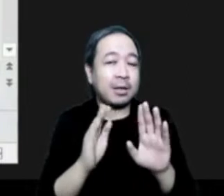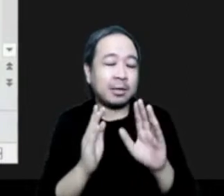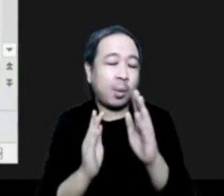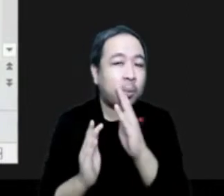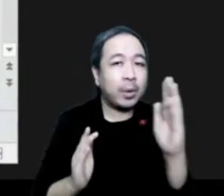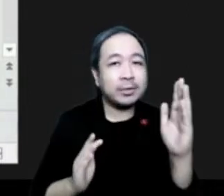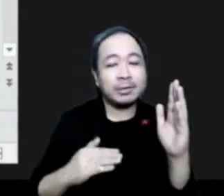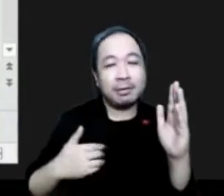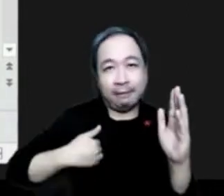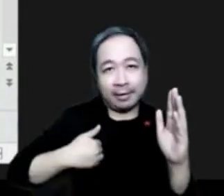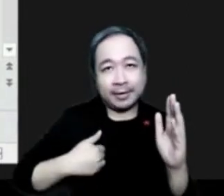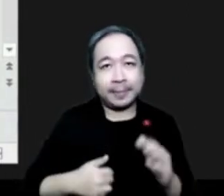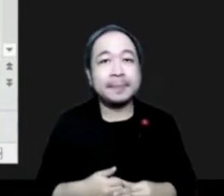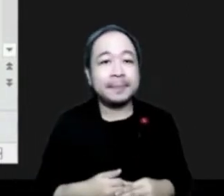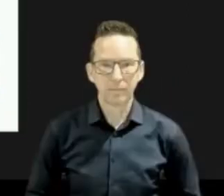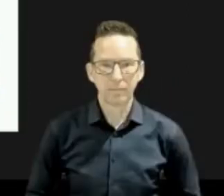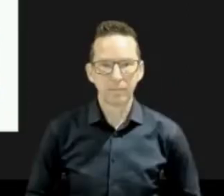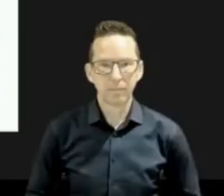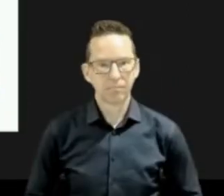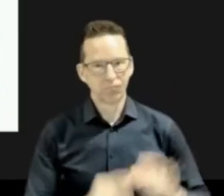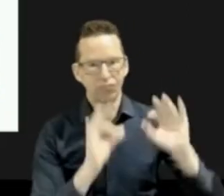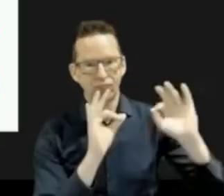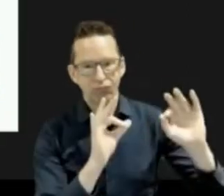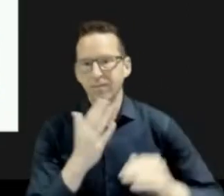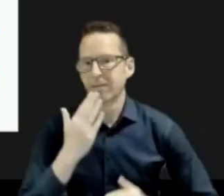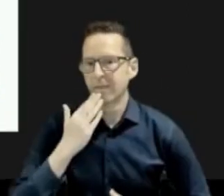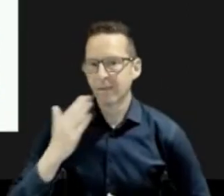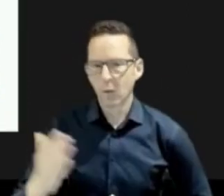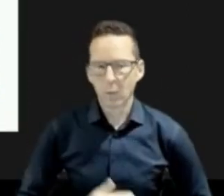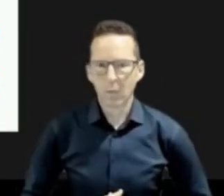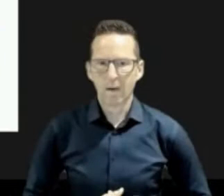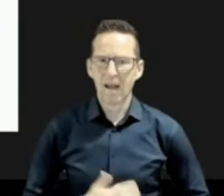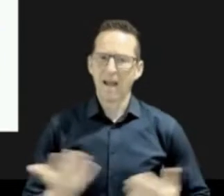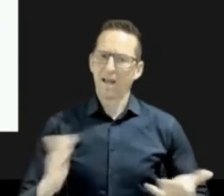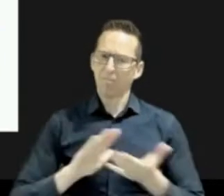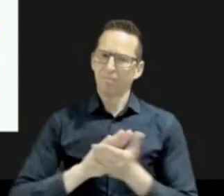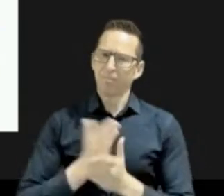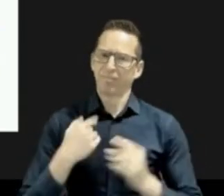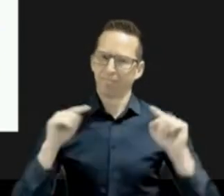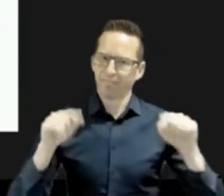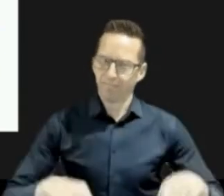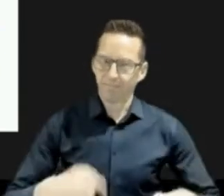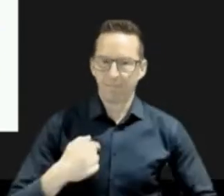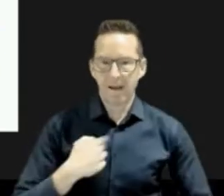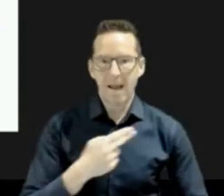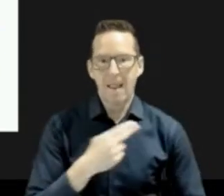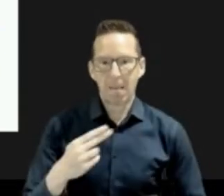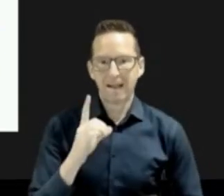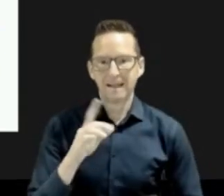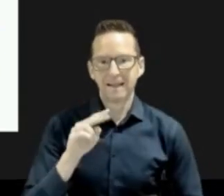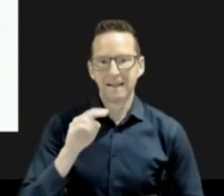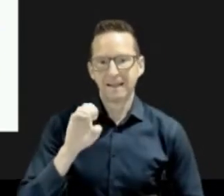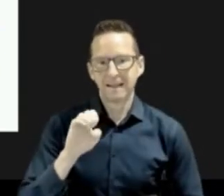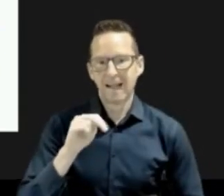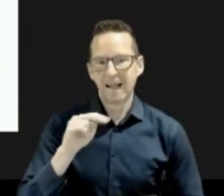Thank you very much. It's pleasure to be with you today. My name is Dennis Dudley and I'll be presenting our lessons learned from a multi-hazard